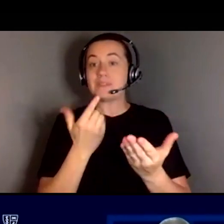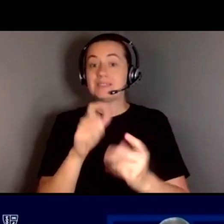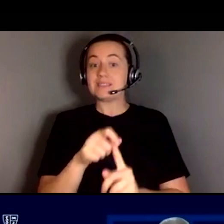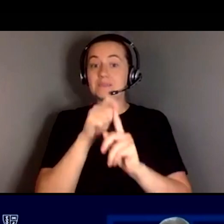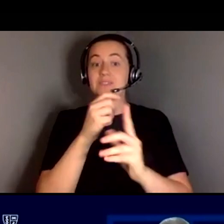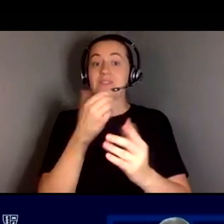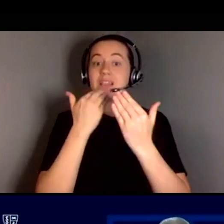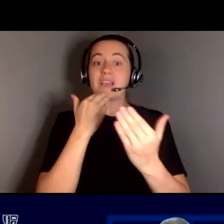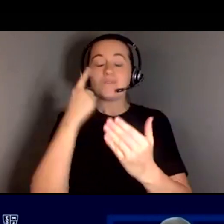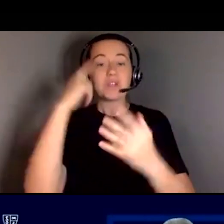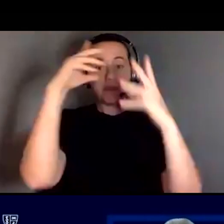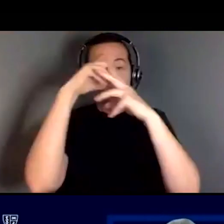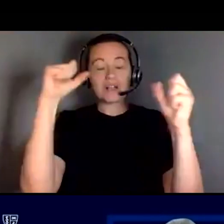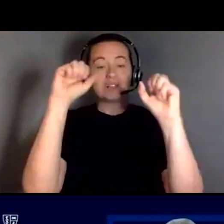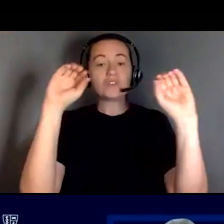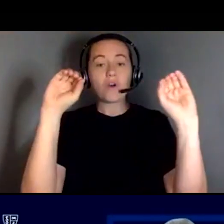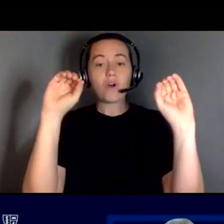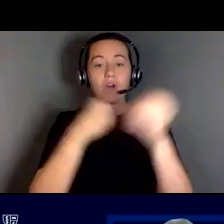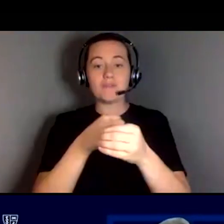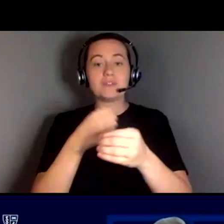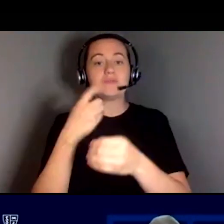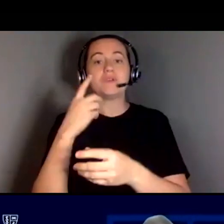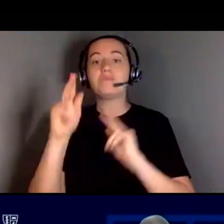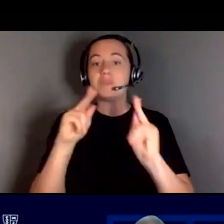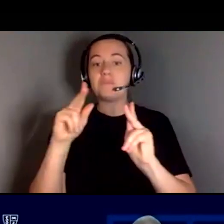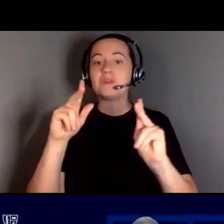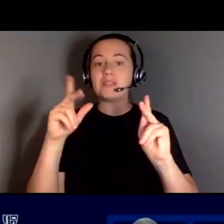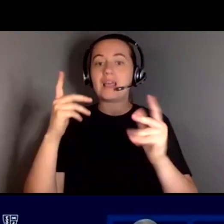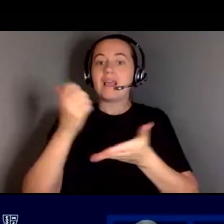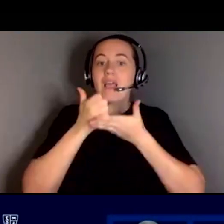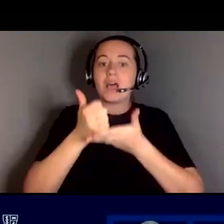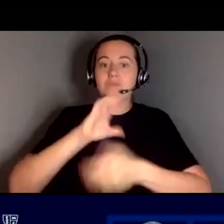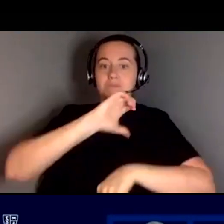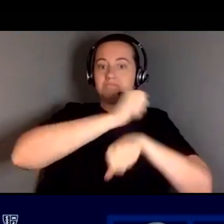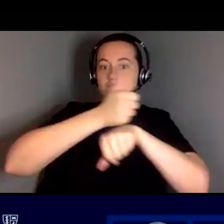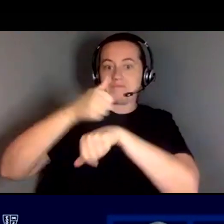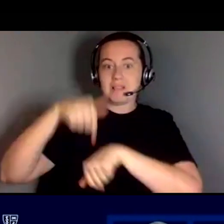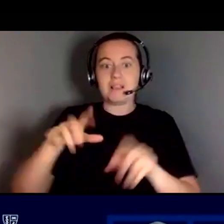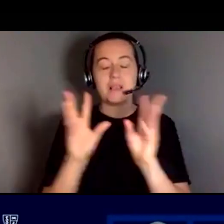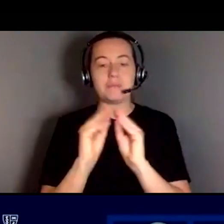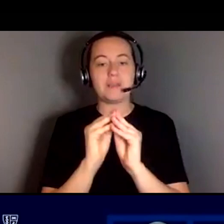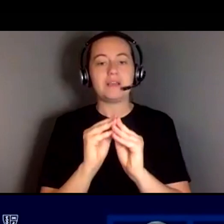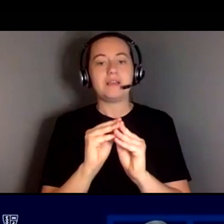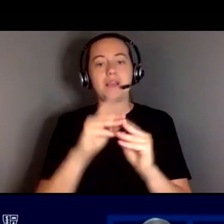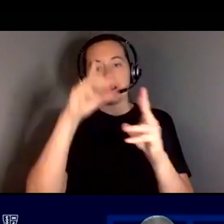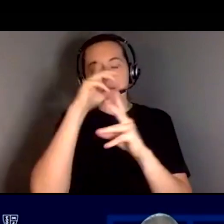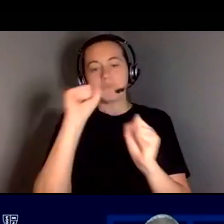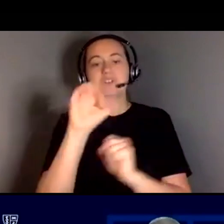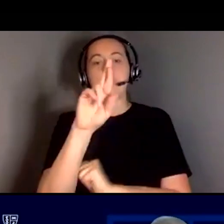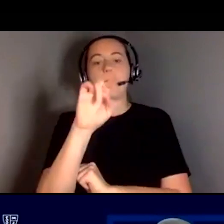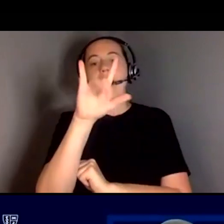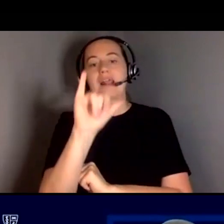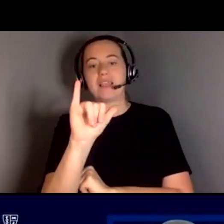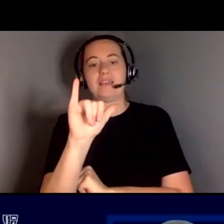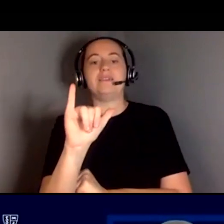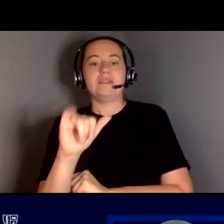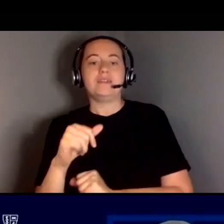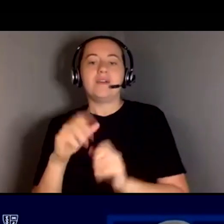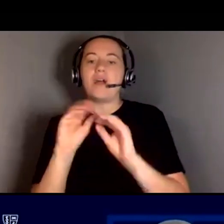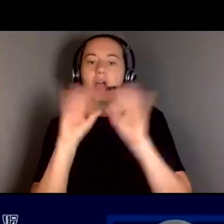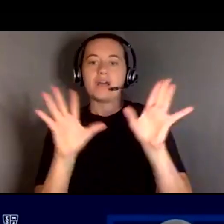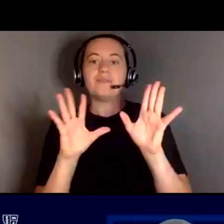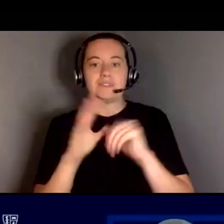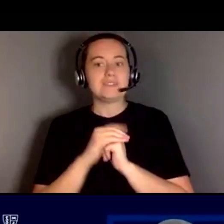the President's office for those who had a hand in pulling this together. President Riley, obviously, you know, is the